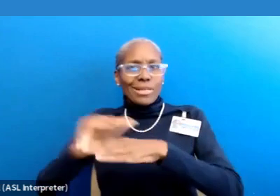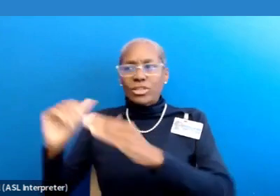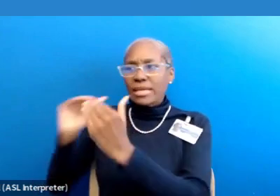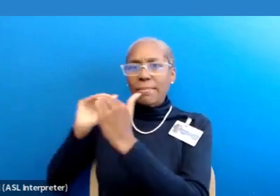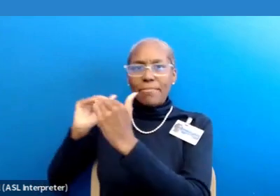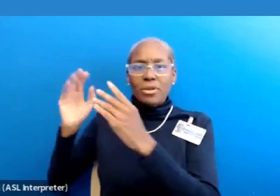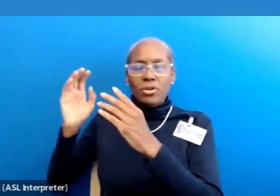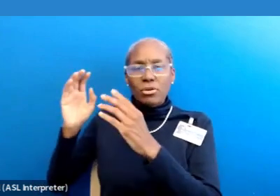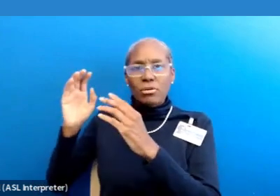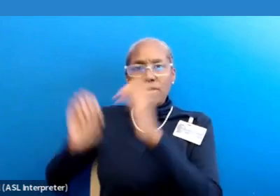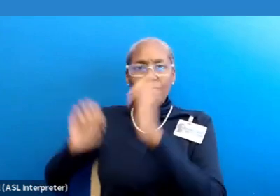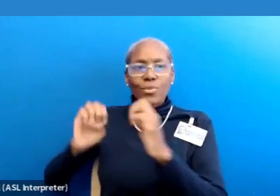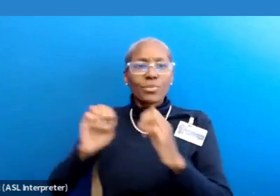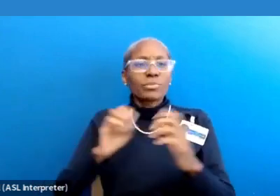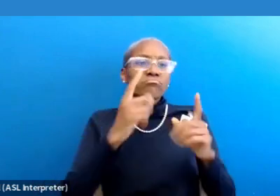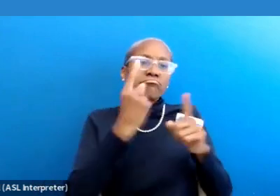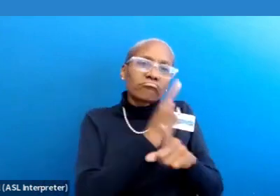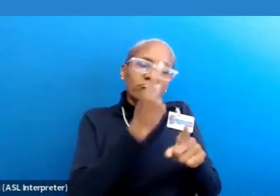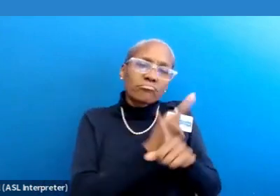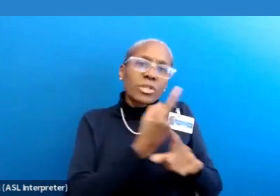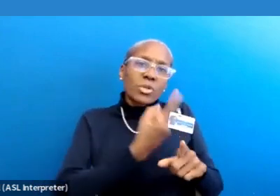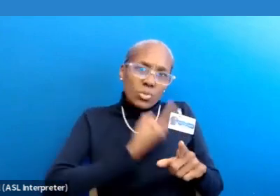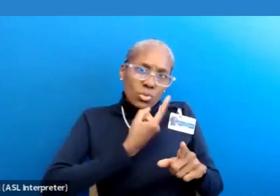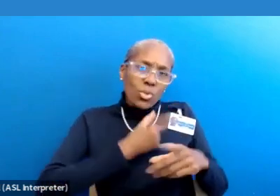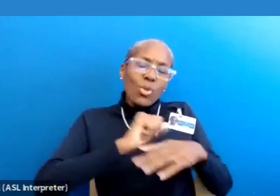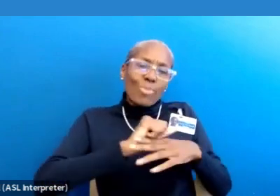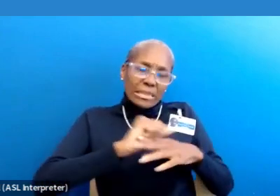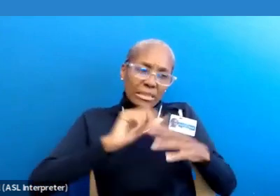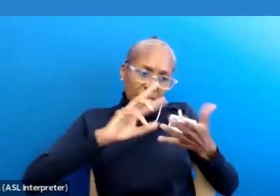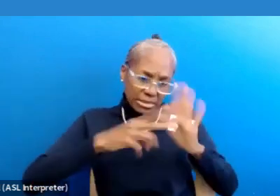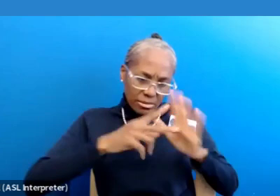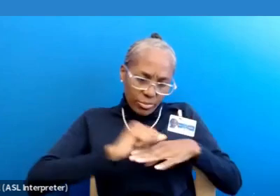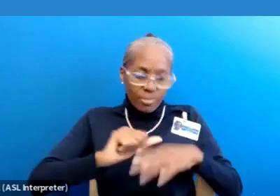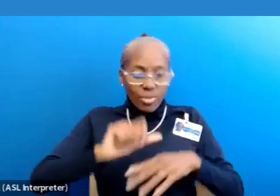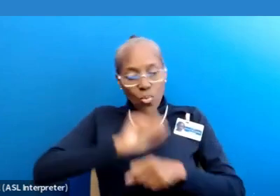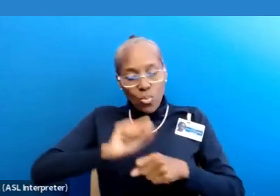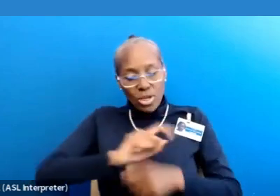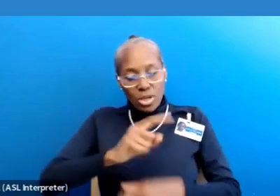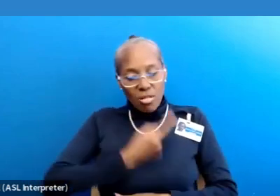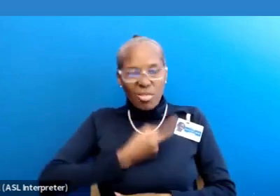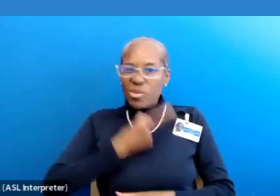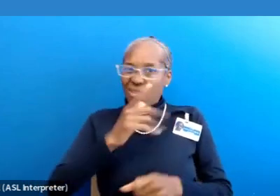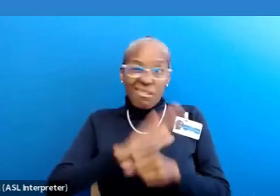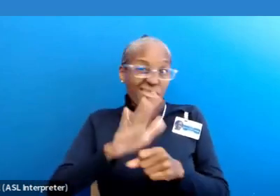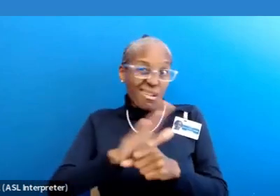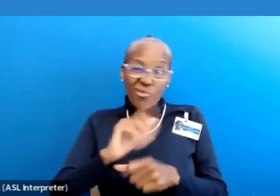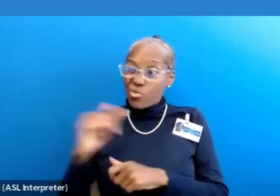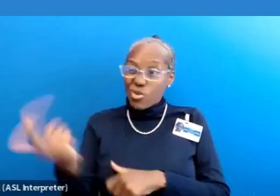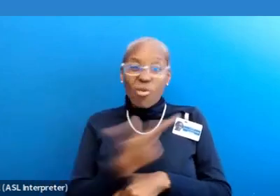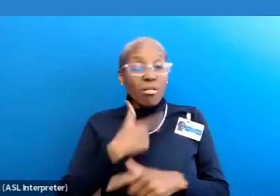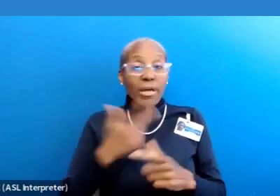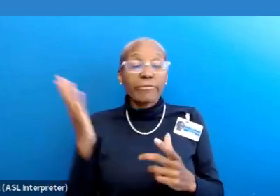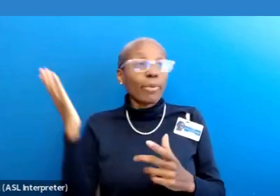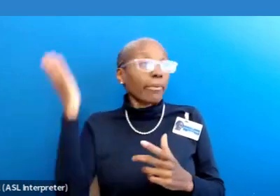Regular, deliberate self-study and solo practice are essential, but working alone is just not enough because we all have our blind